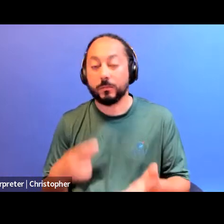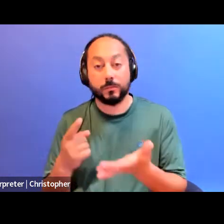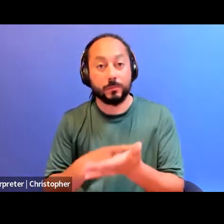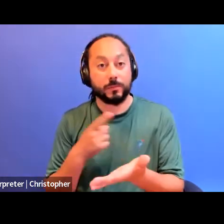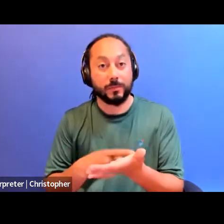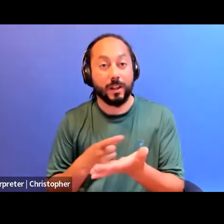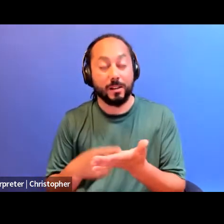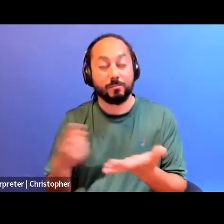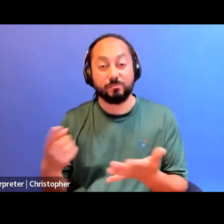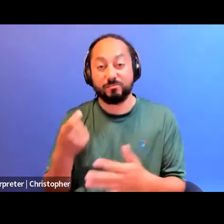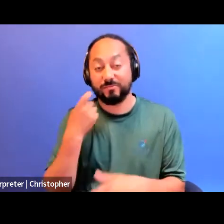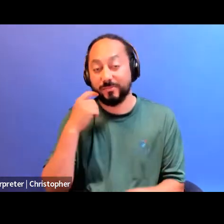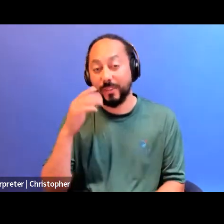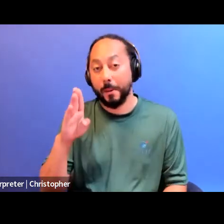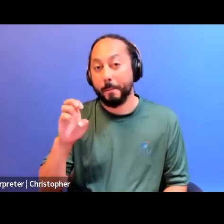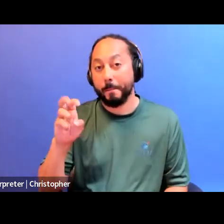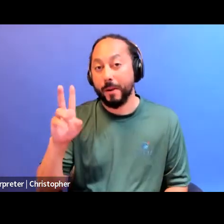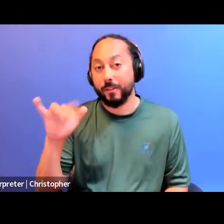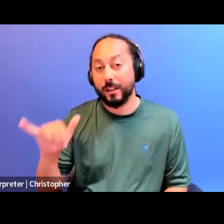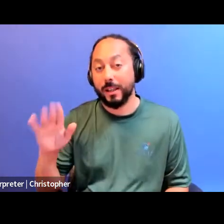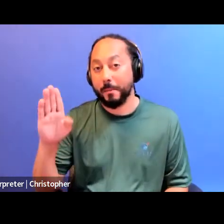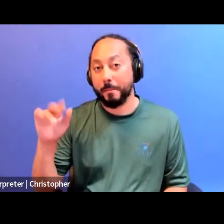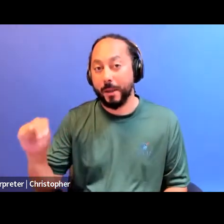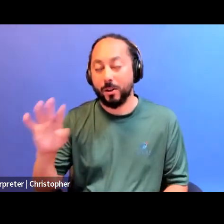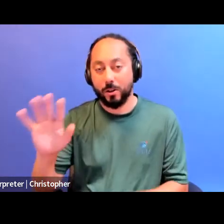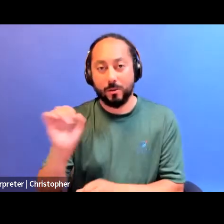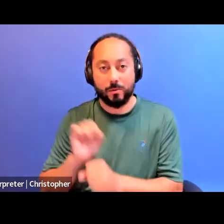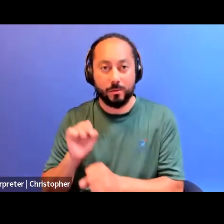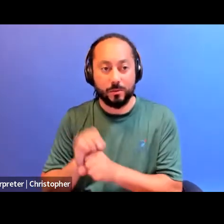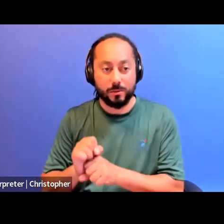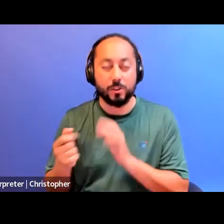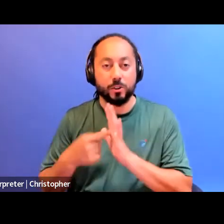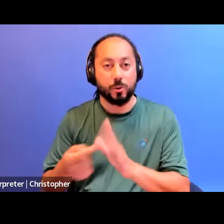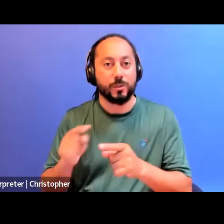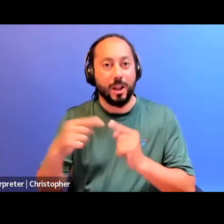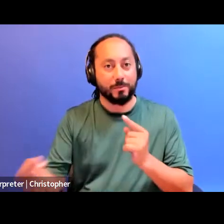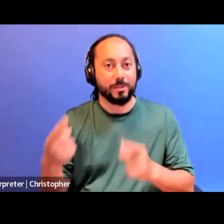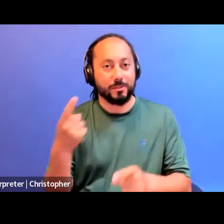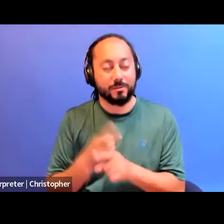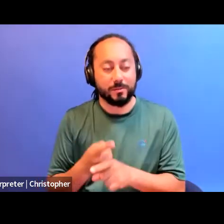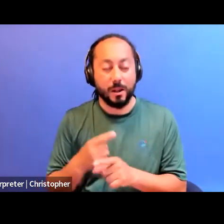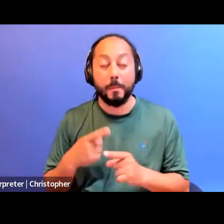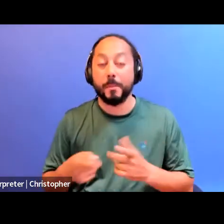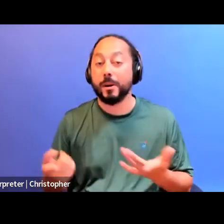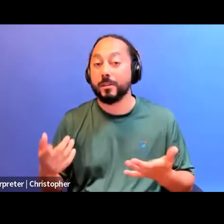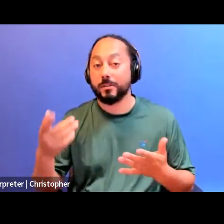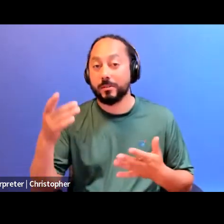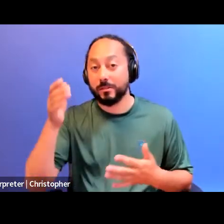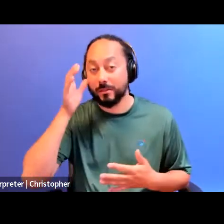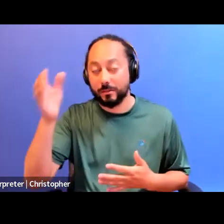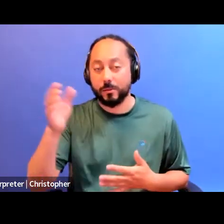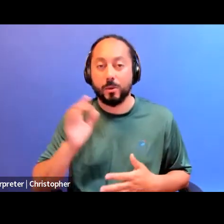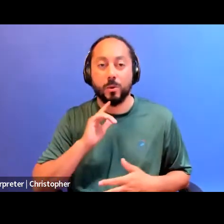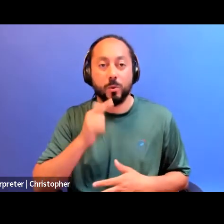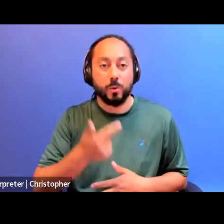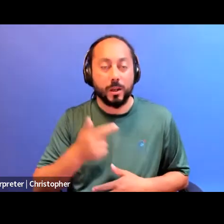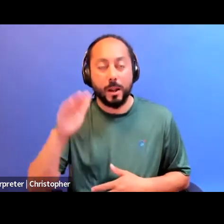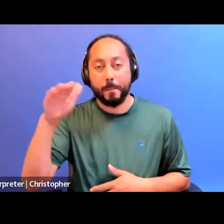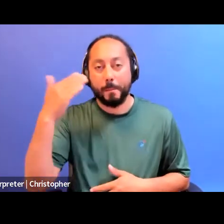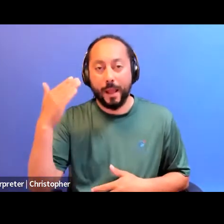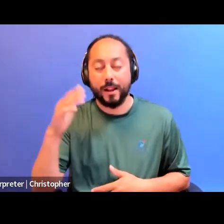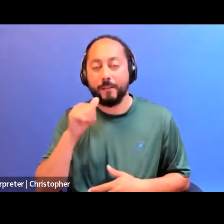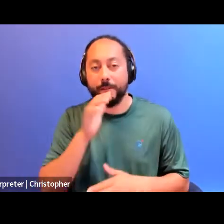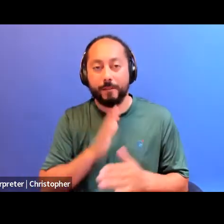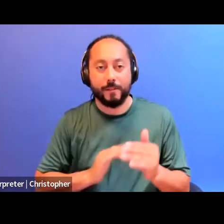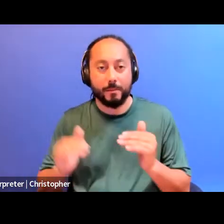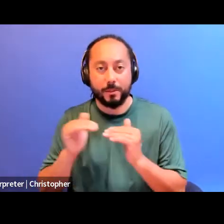and history and life organizing shows against, you know, shows the opposite of this right but this idea that queer black feminisms are something that's